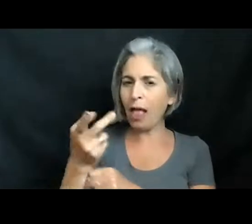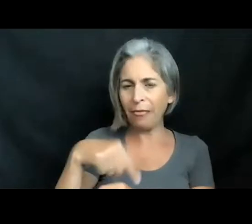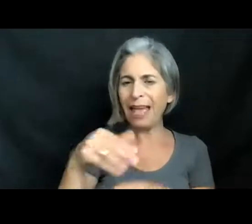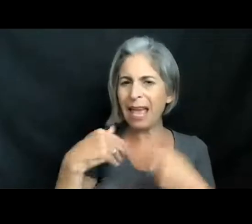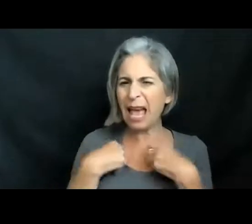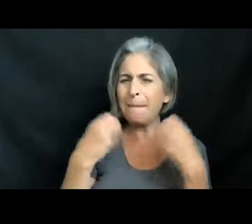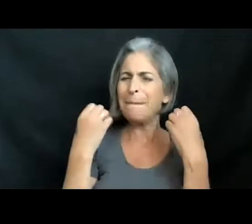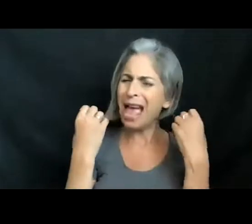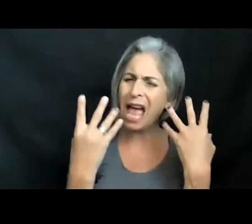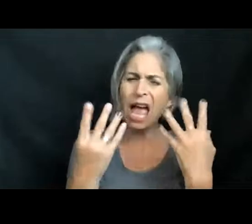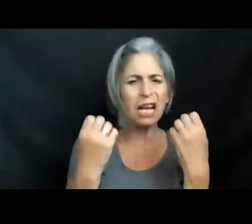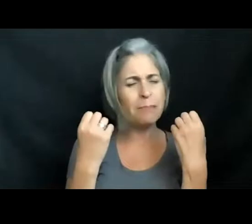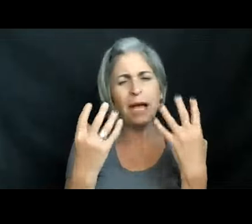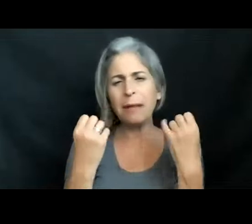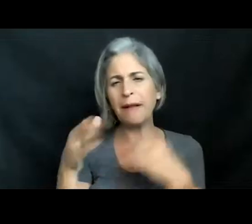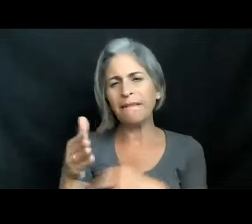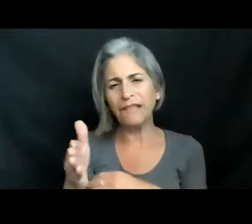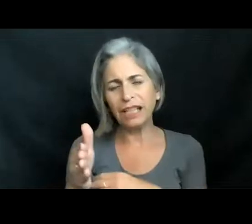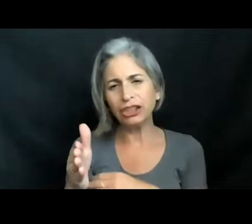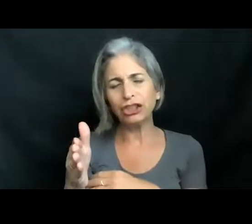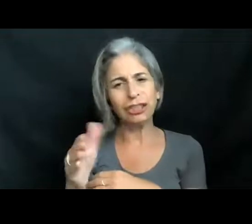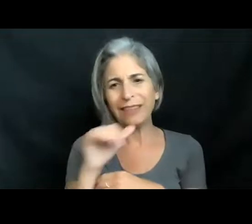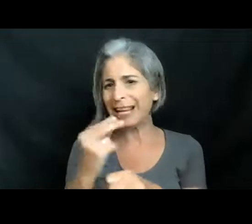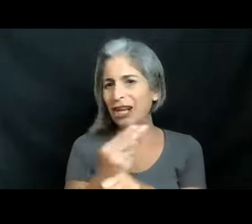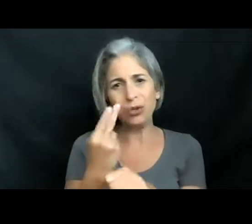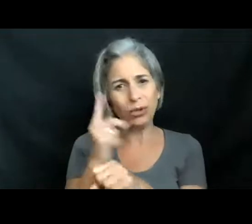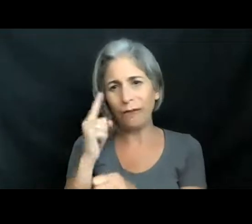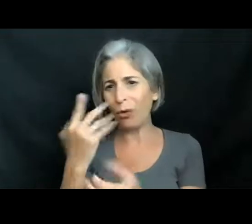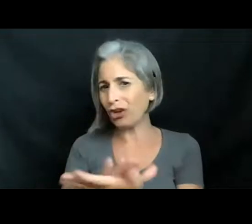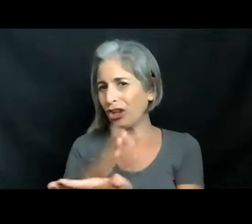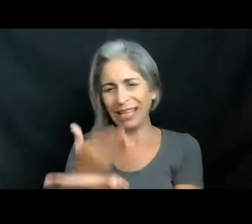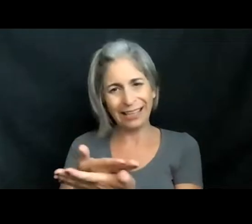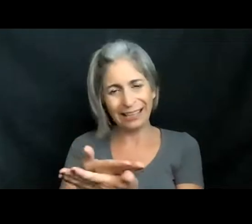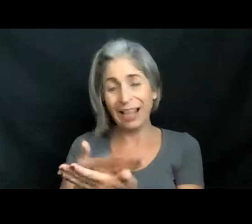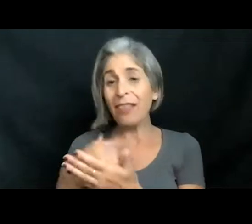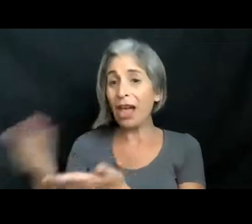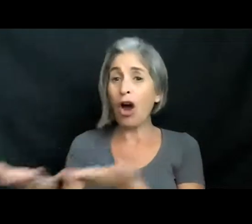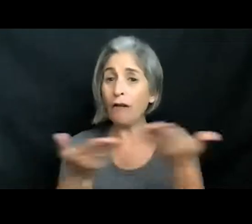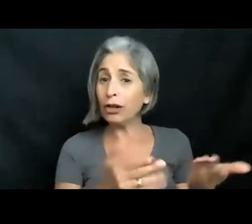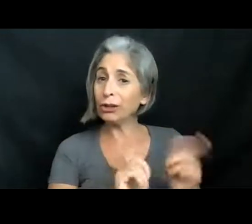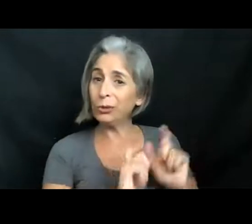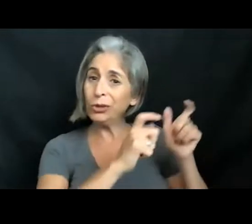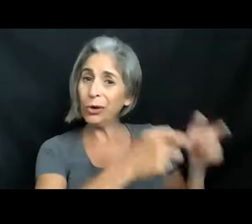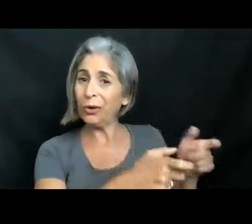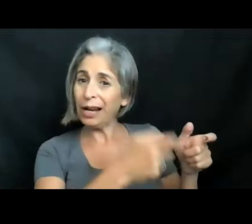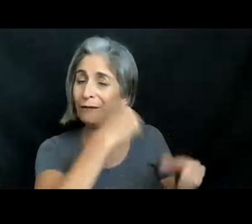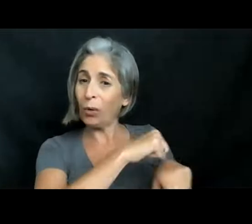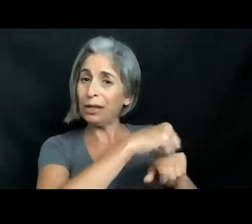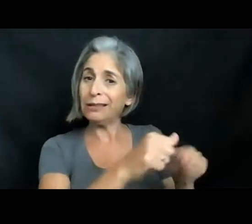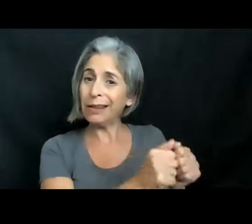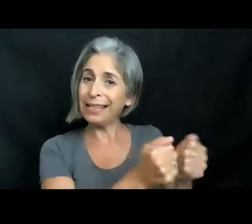excess lionfish afterwards that they did not use for the cook-off, and they offered to donate it to us to use for our dissections.